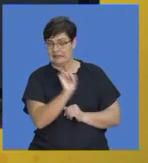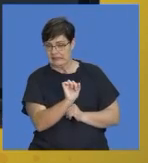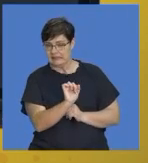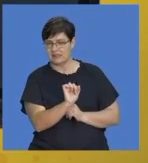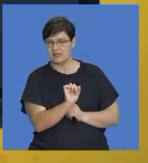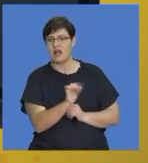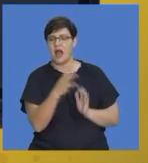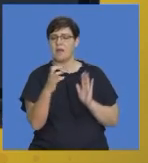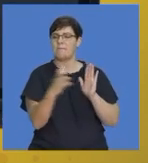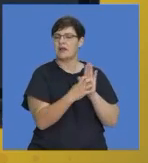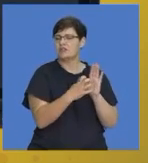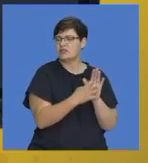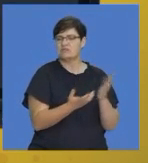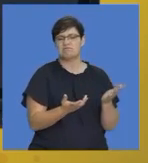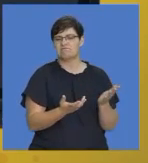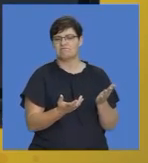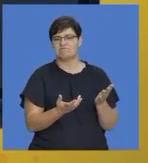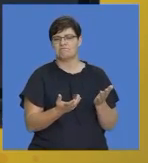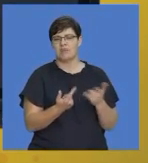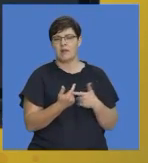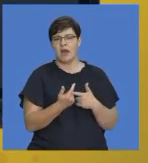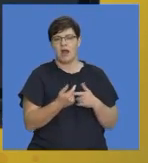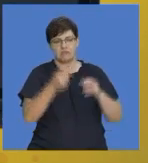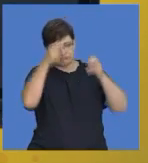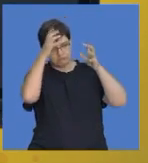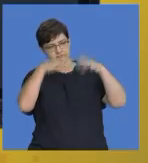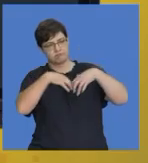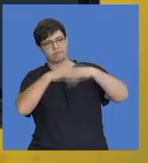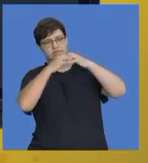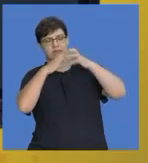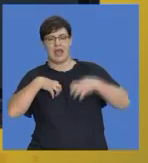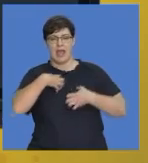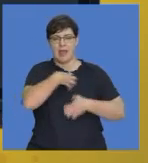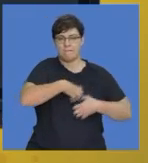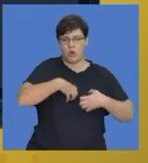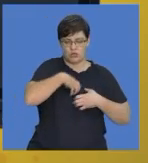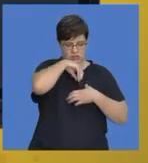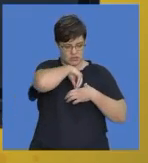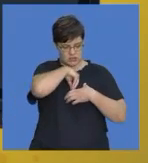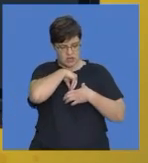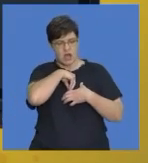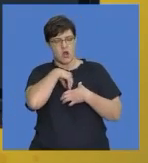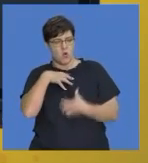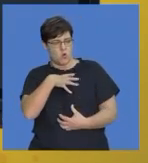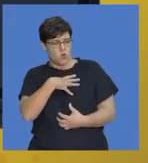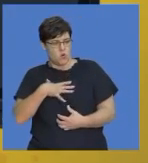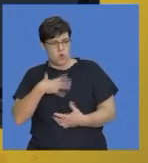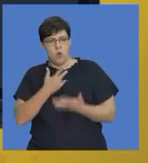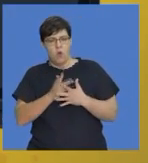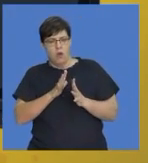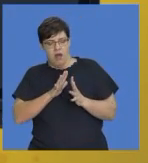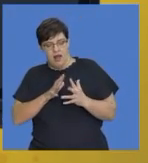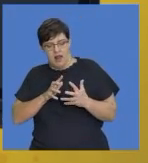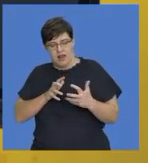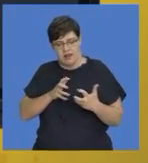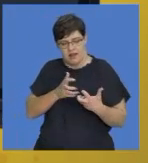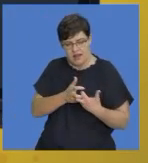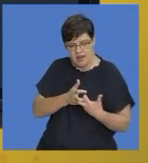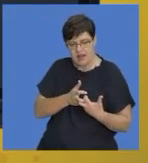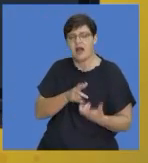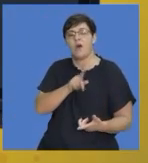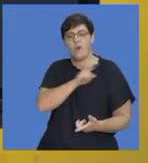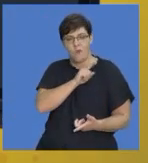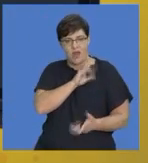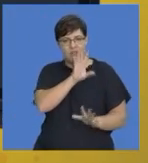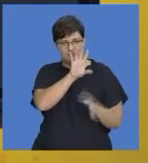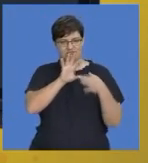pictures that could sort of create some sort of emotion in you or obviously attract you to that visually because you can relate